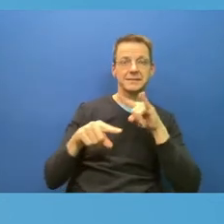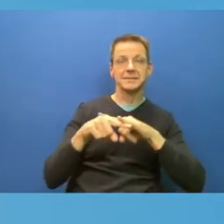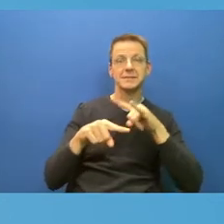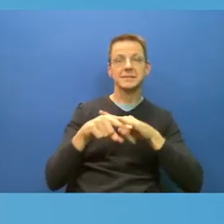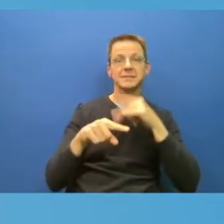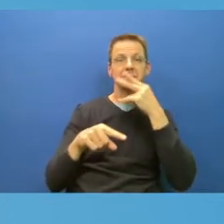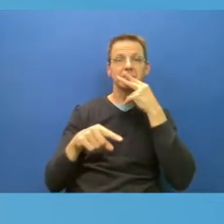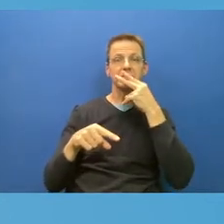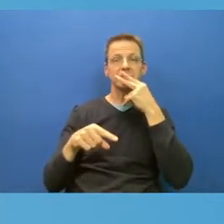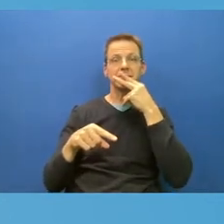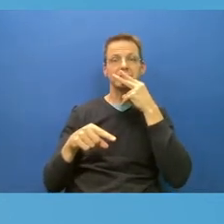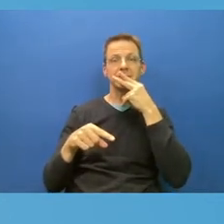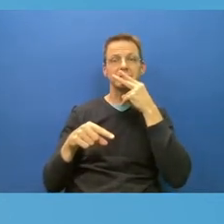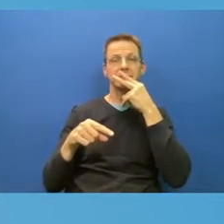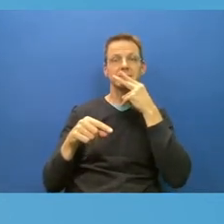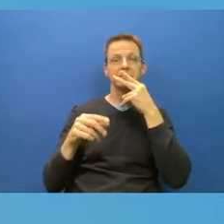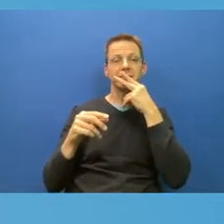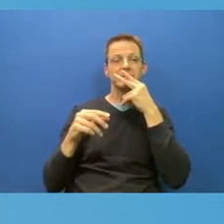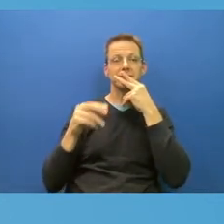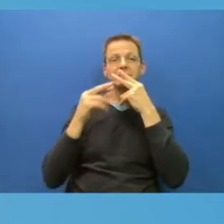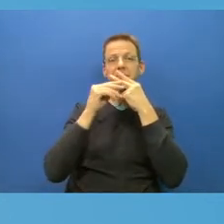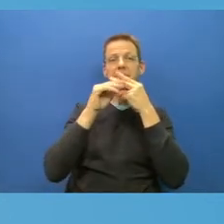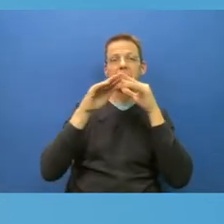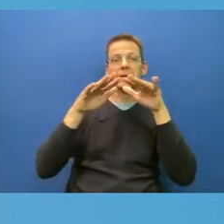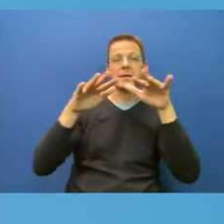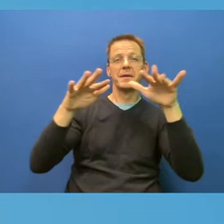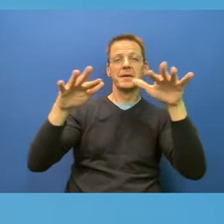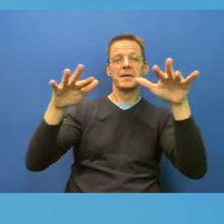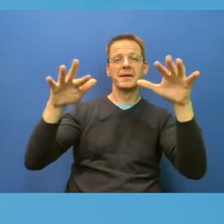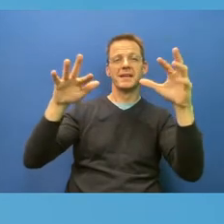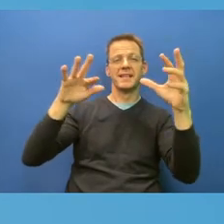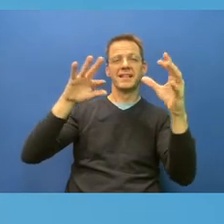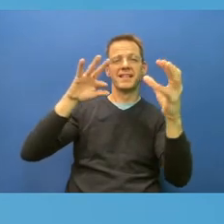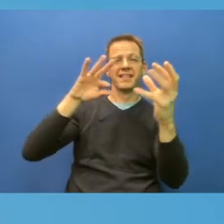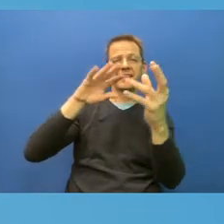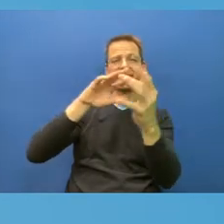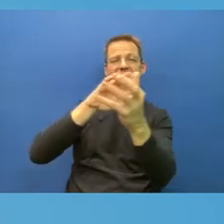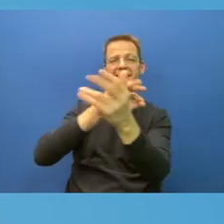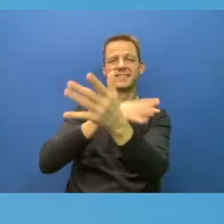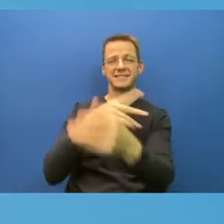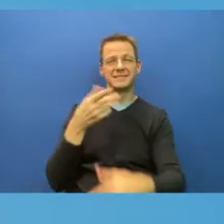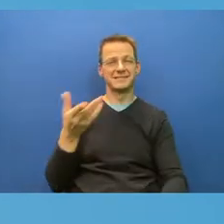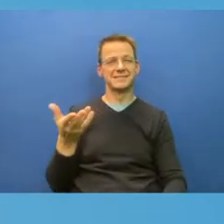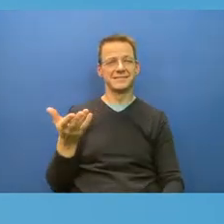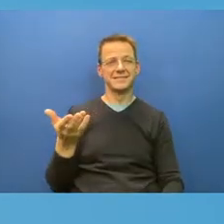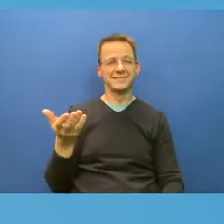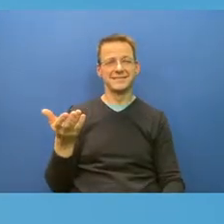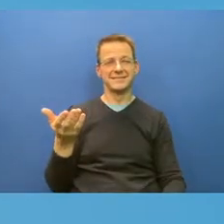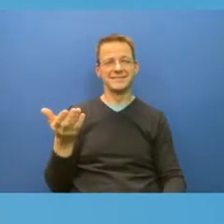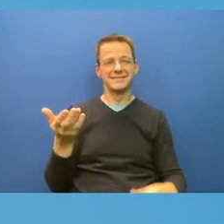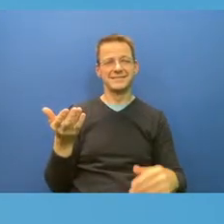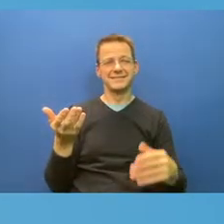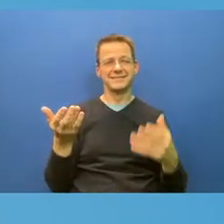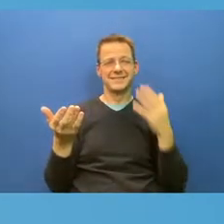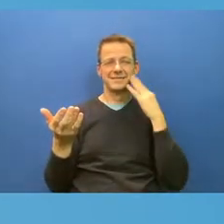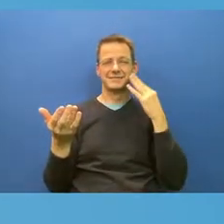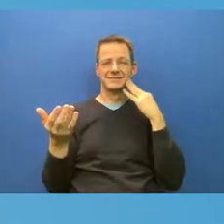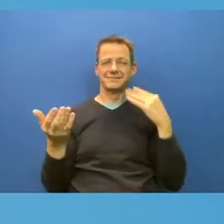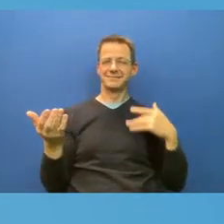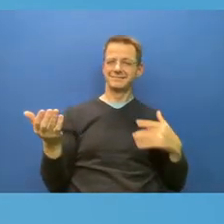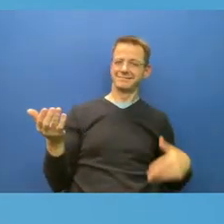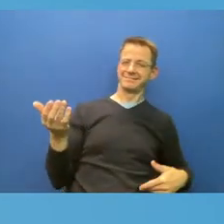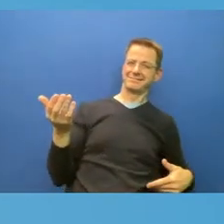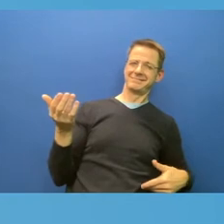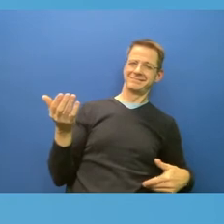You don't need to spend money on plexiglass for your business. You don't need to be doing this endless deep cleaning hygiene theater